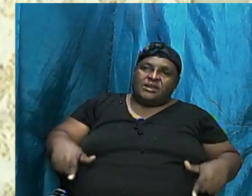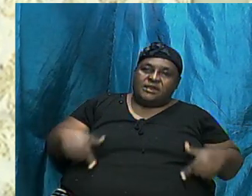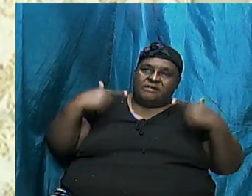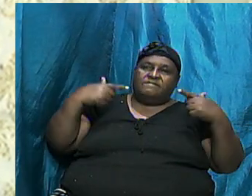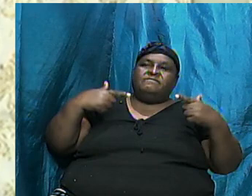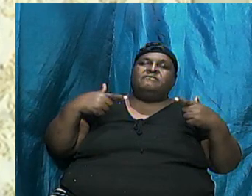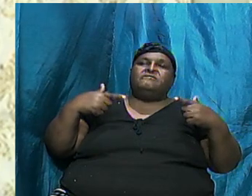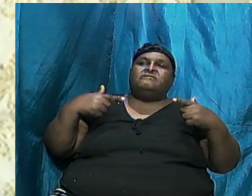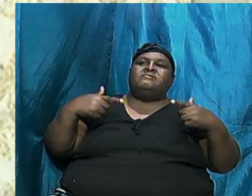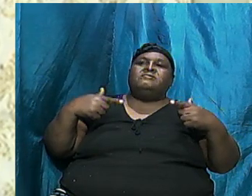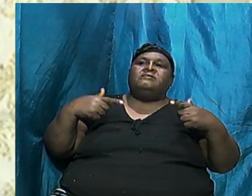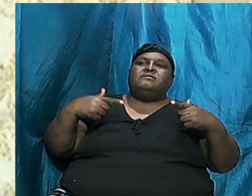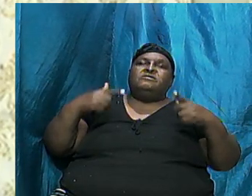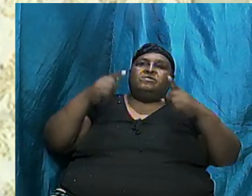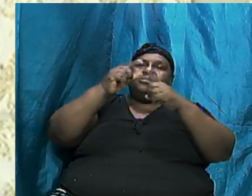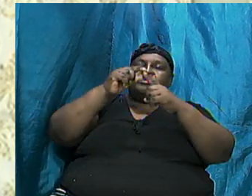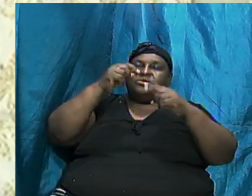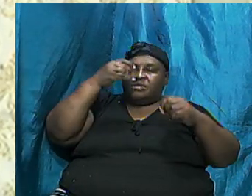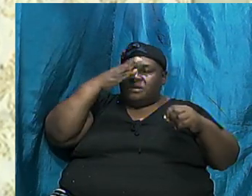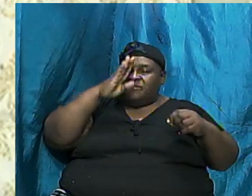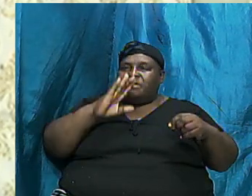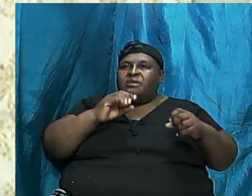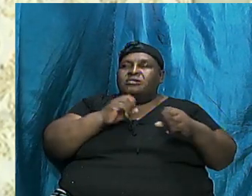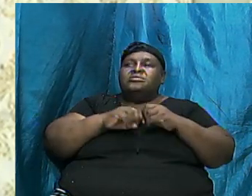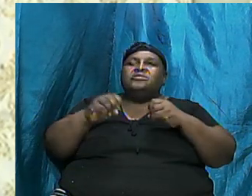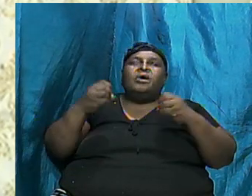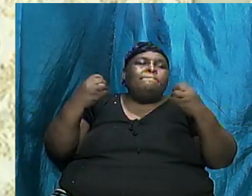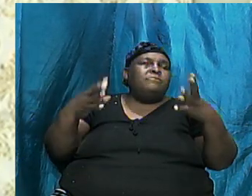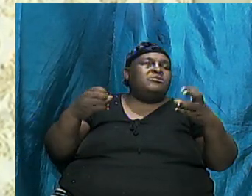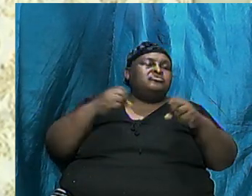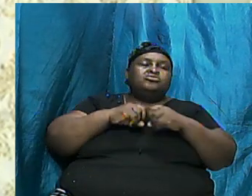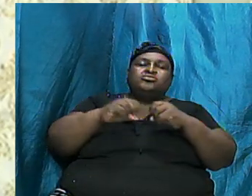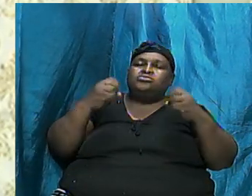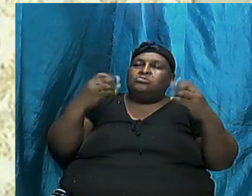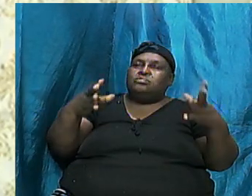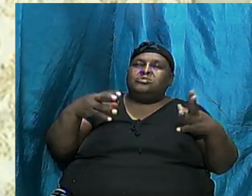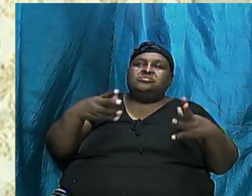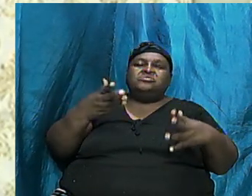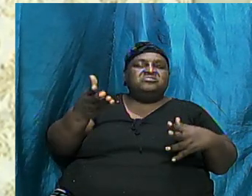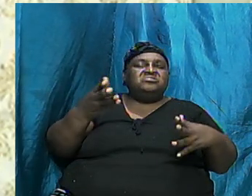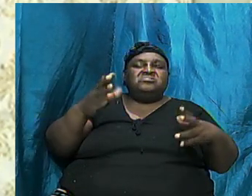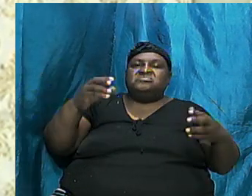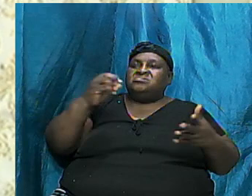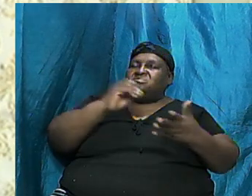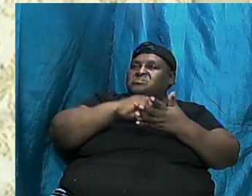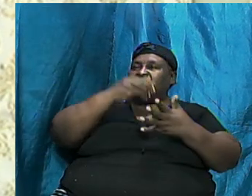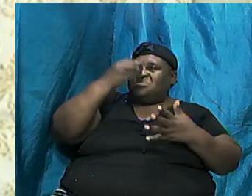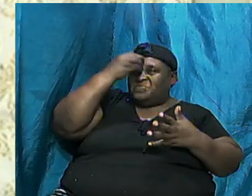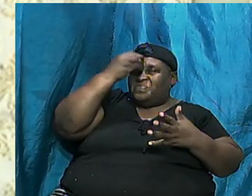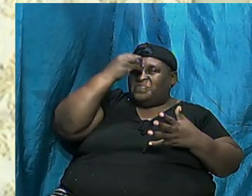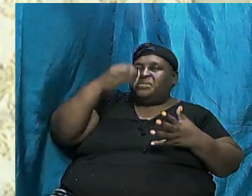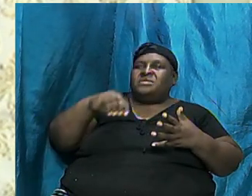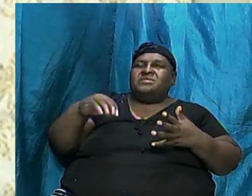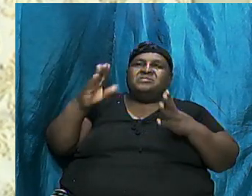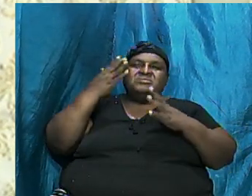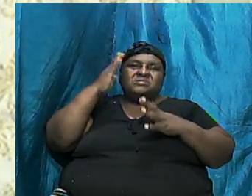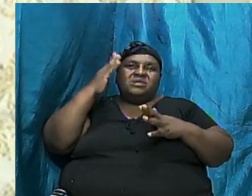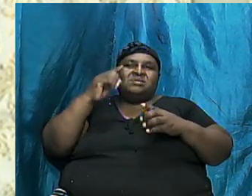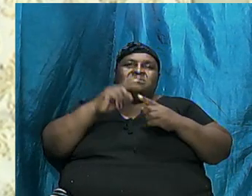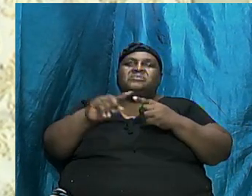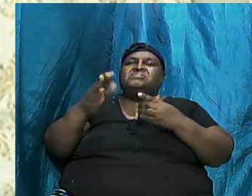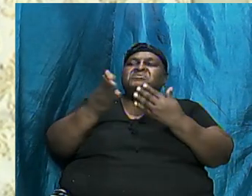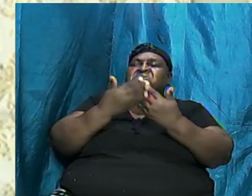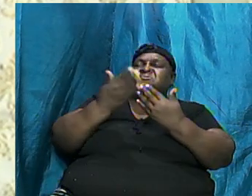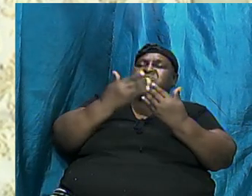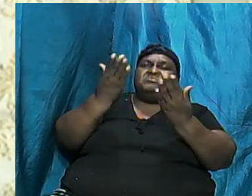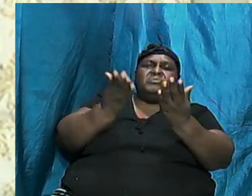I'm Happy That So Much Is There To Learn From What Would Just Normally Seem To Be A Simple